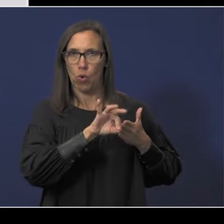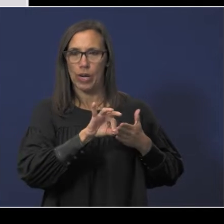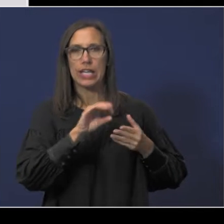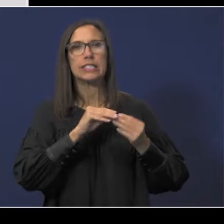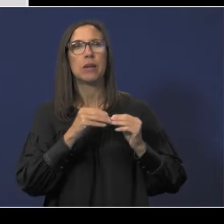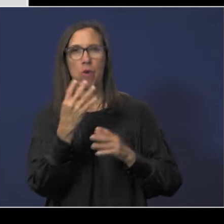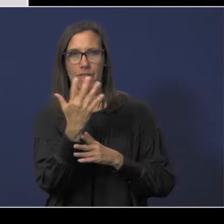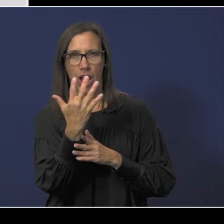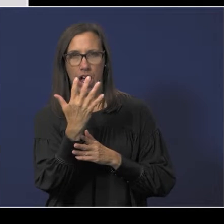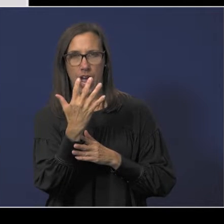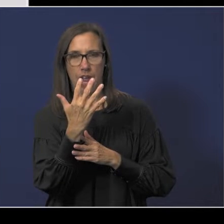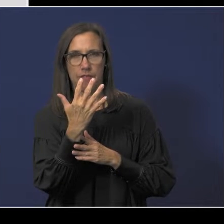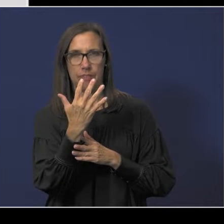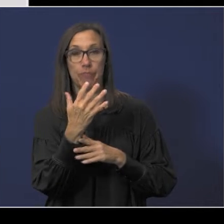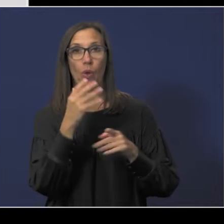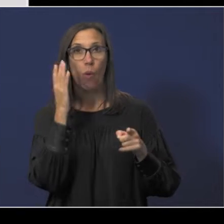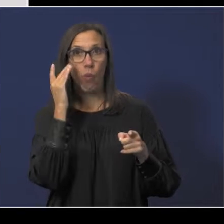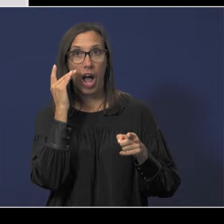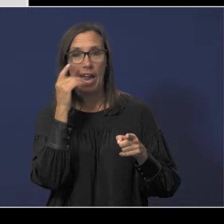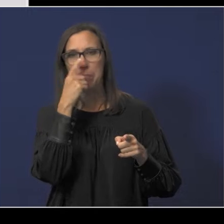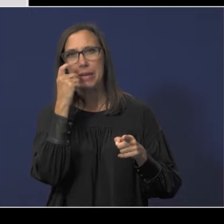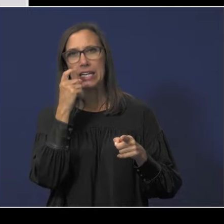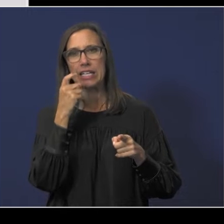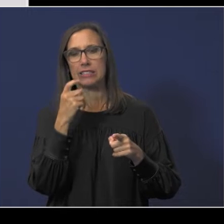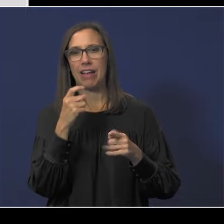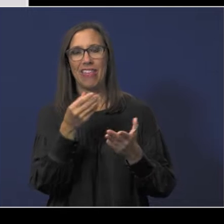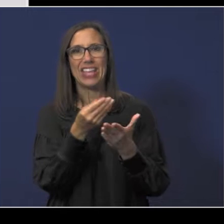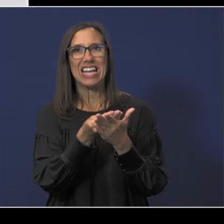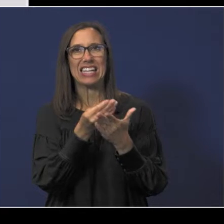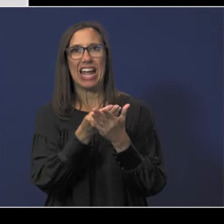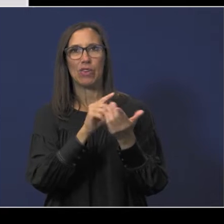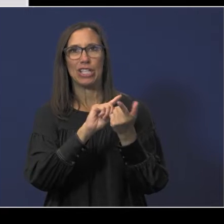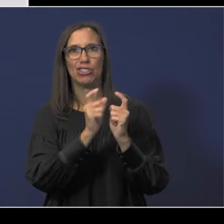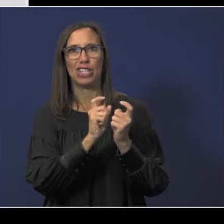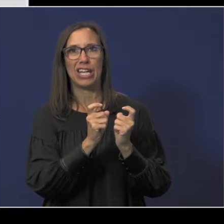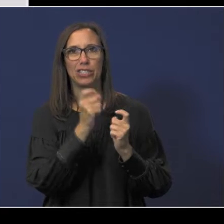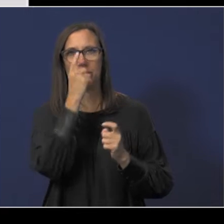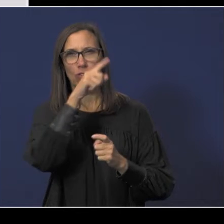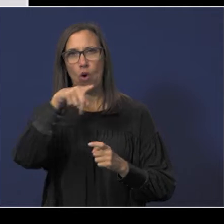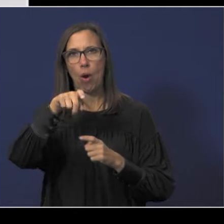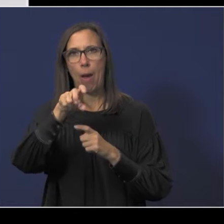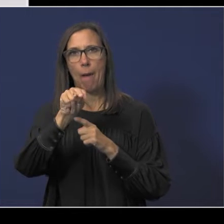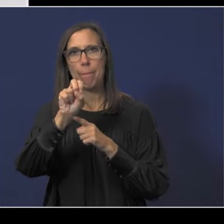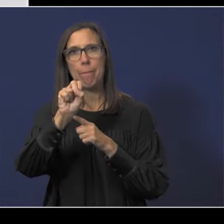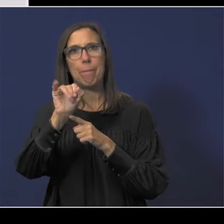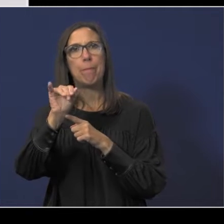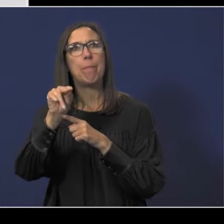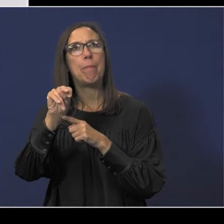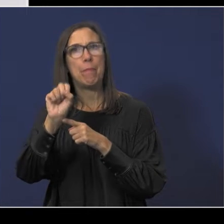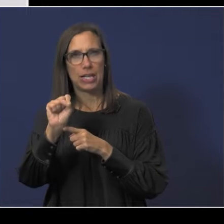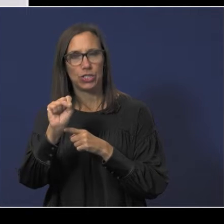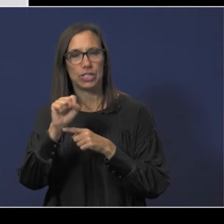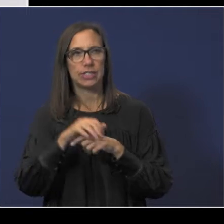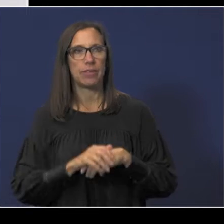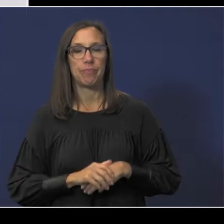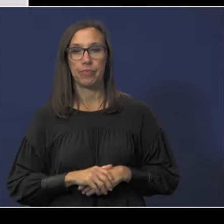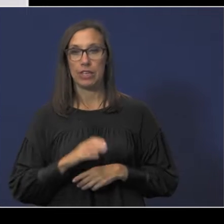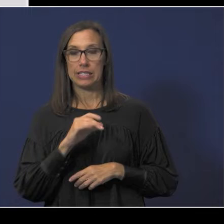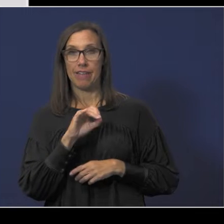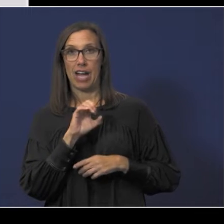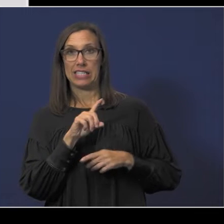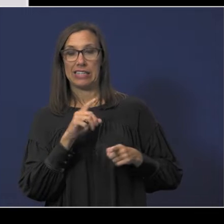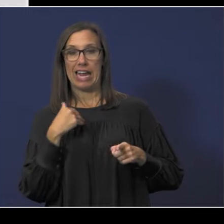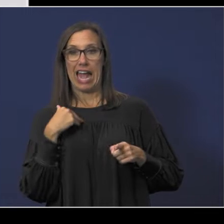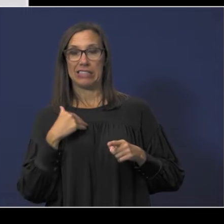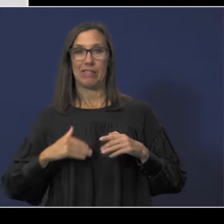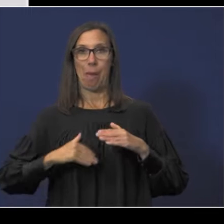number 5, and this is due to the accounting changes for pensions. Of the 19 indicators that are scored, CFISD received the